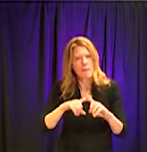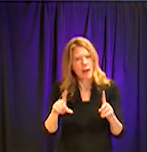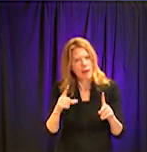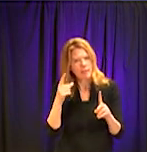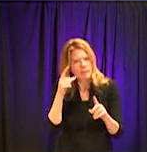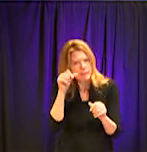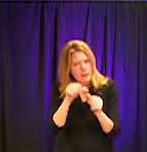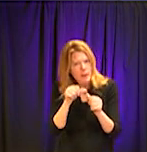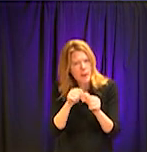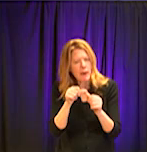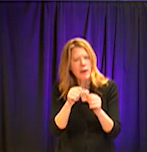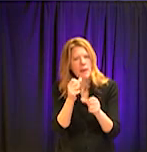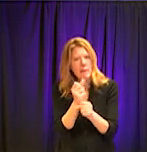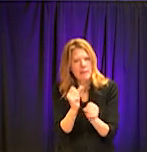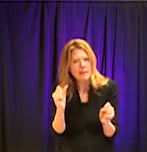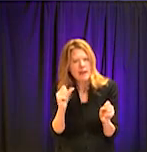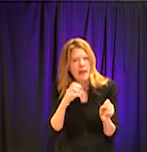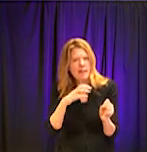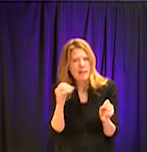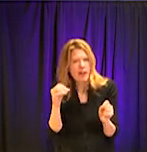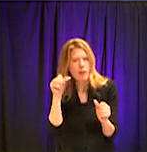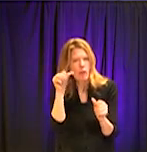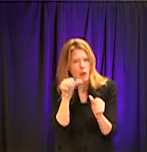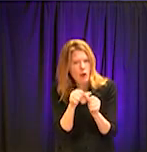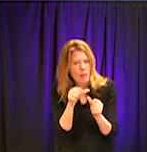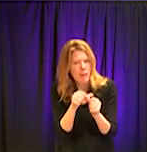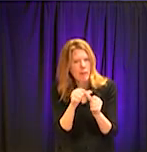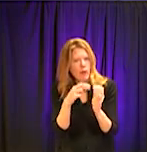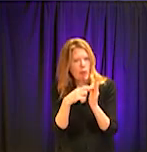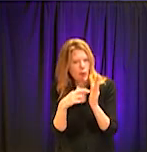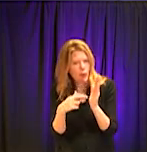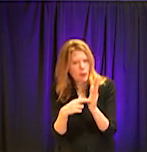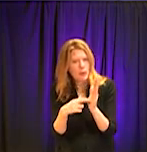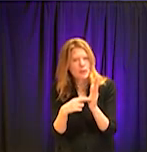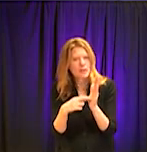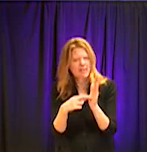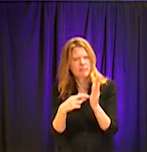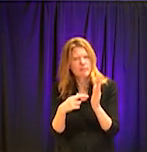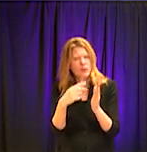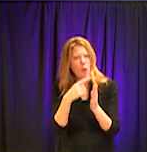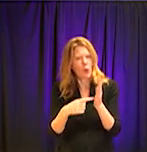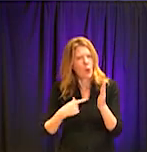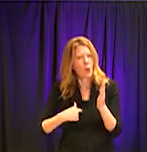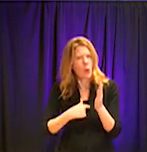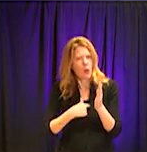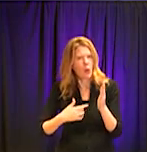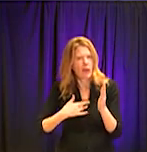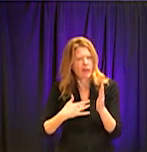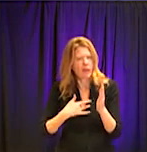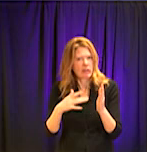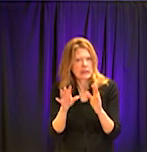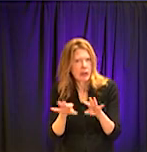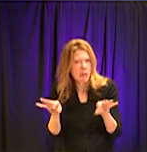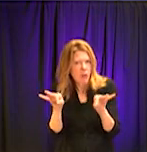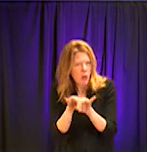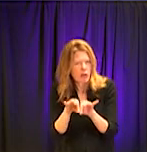respect the guidelines that are out there. And I really appreciate the the two physicians that are here today to